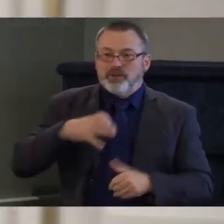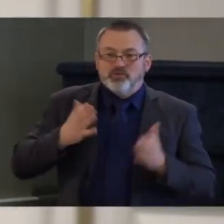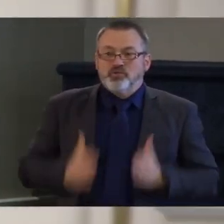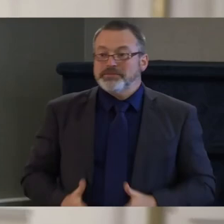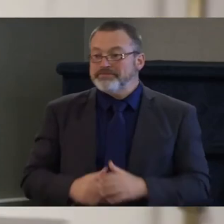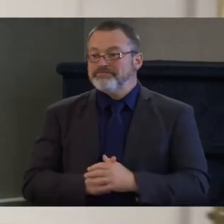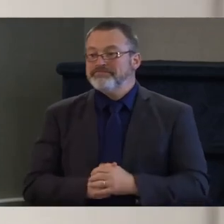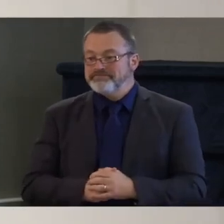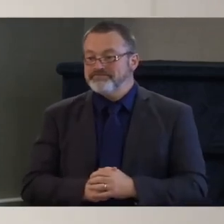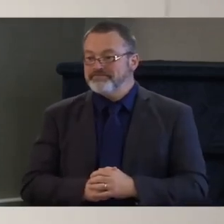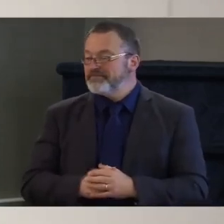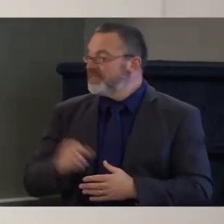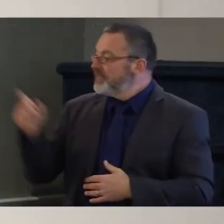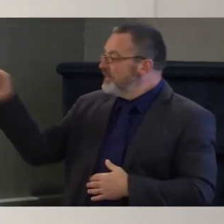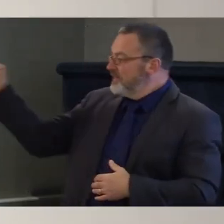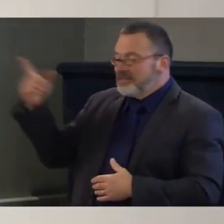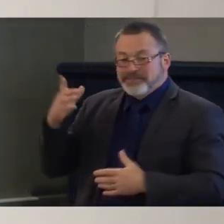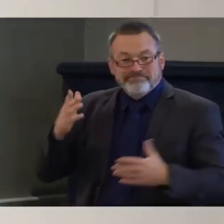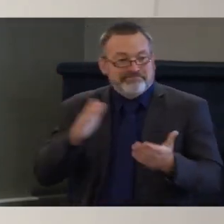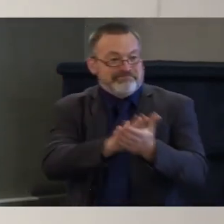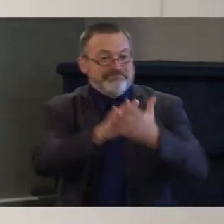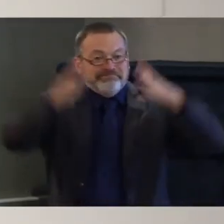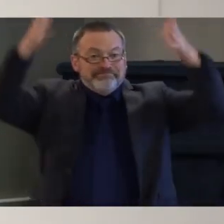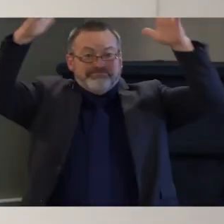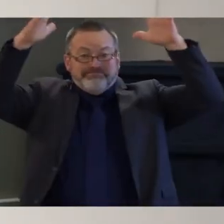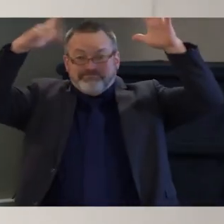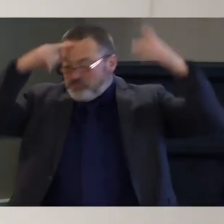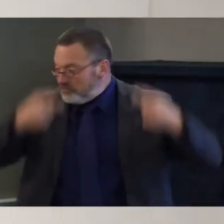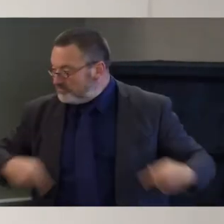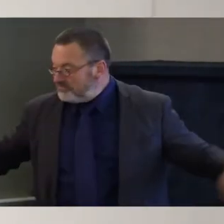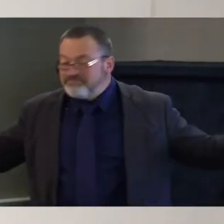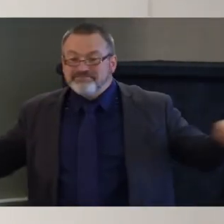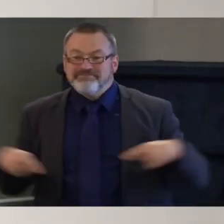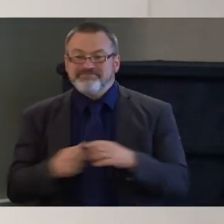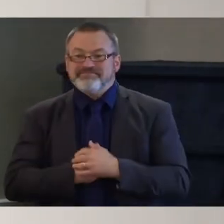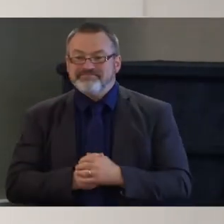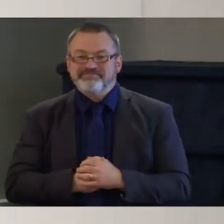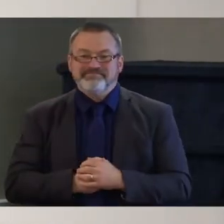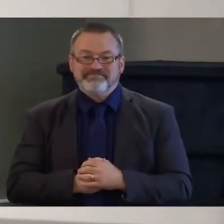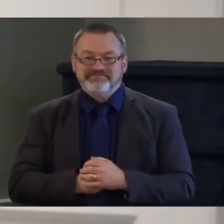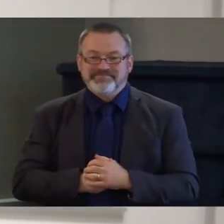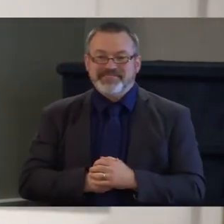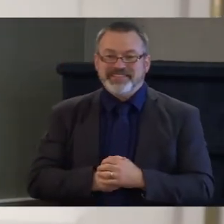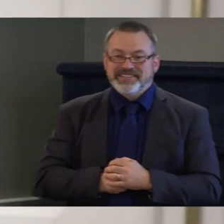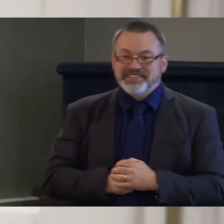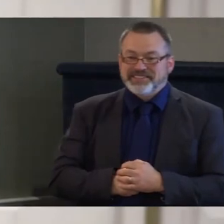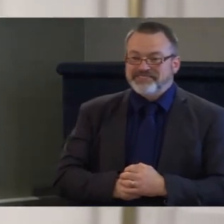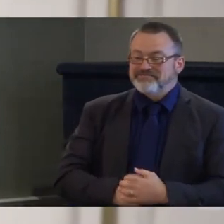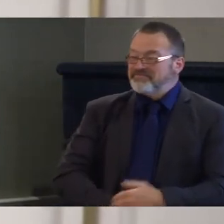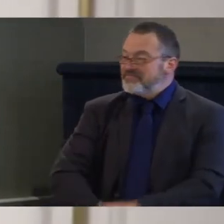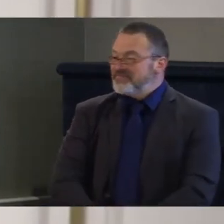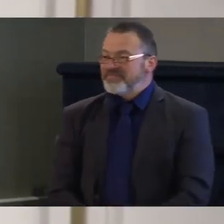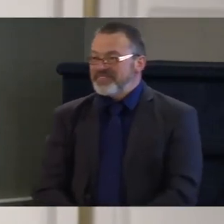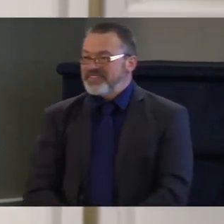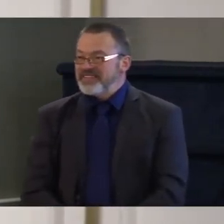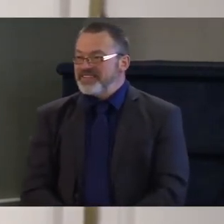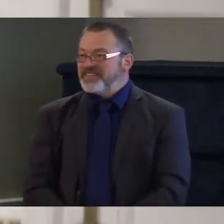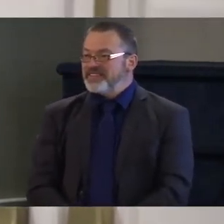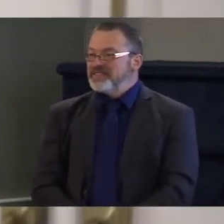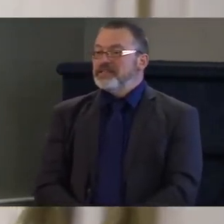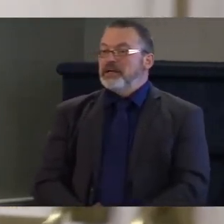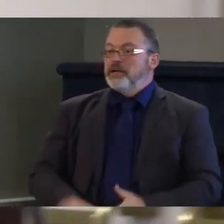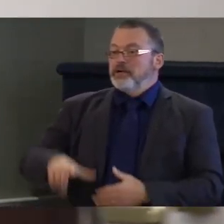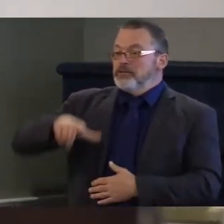thank you so much to liam